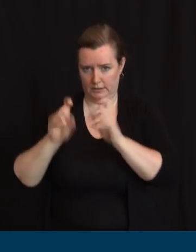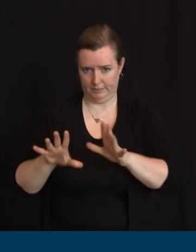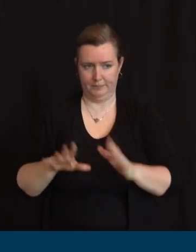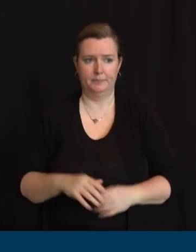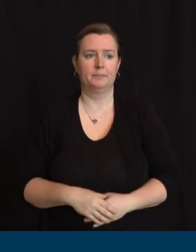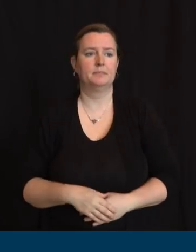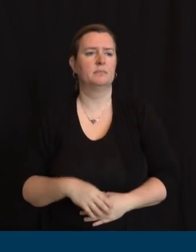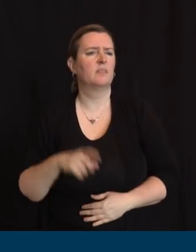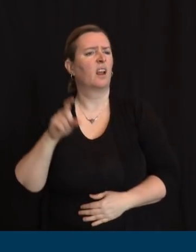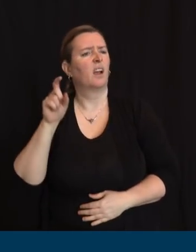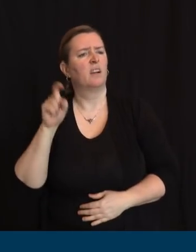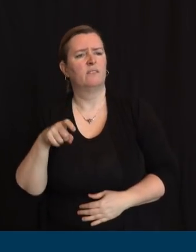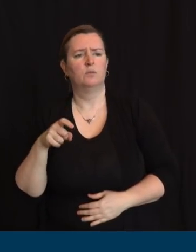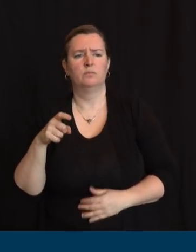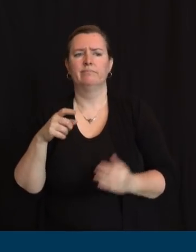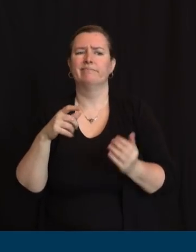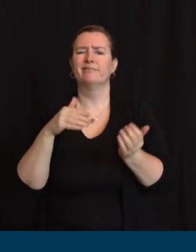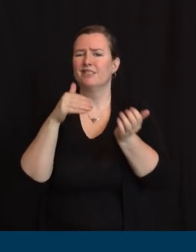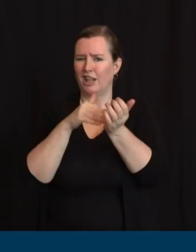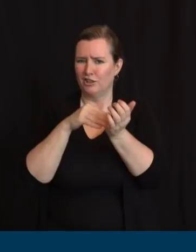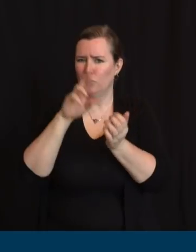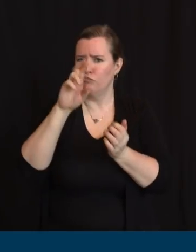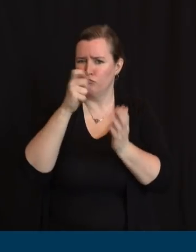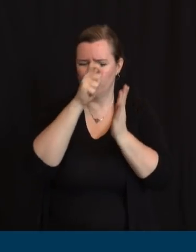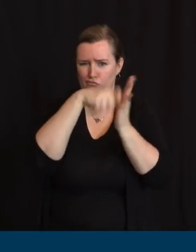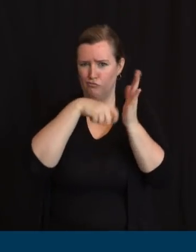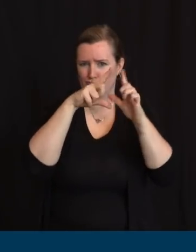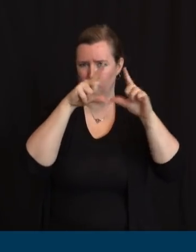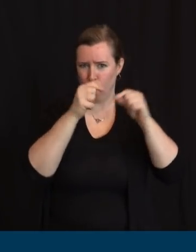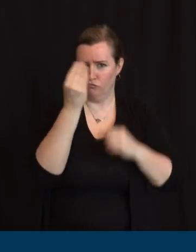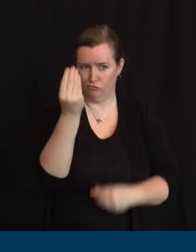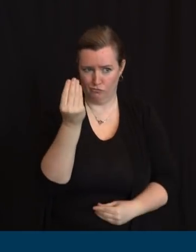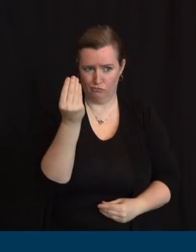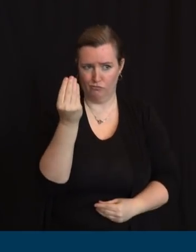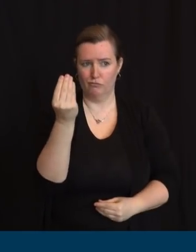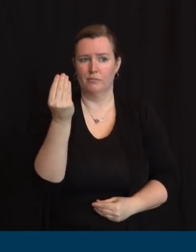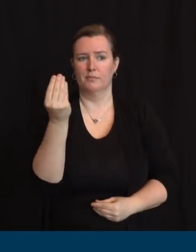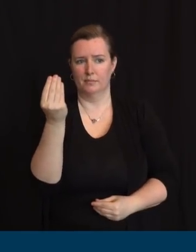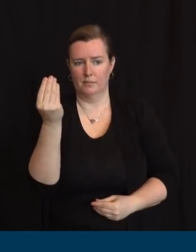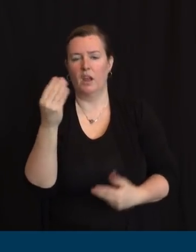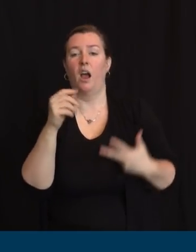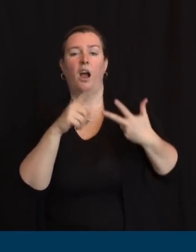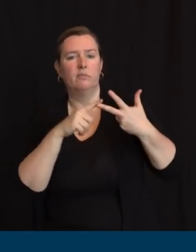To make an appointment, please visit somerset-hunderton